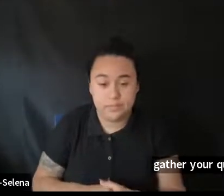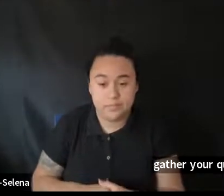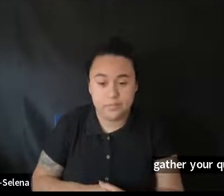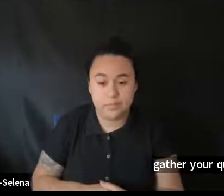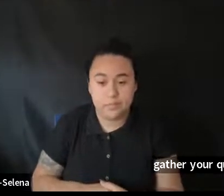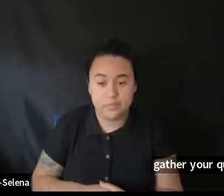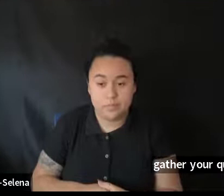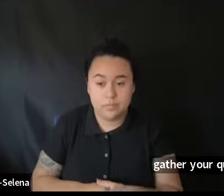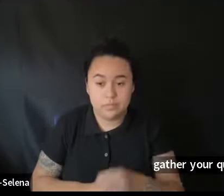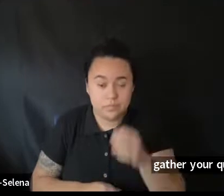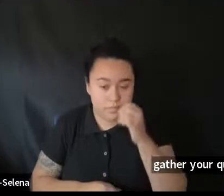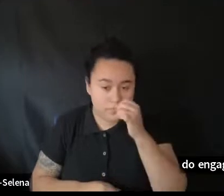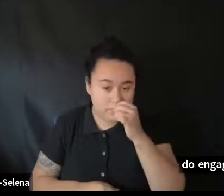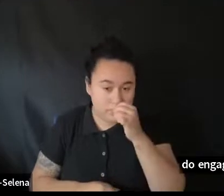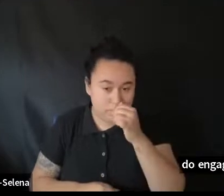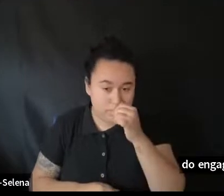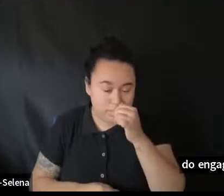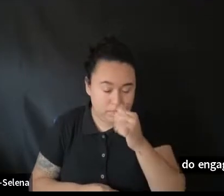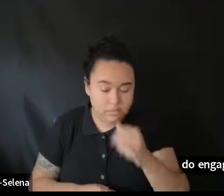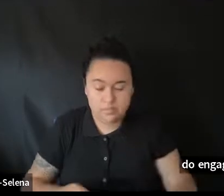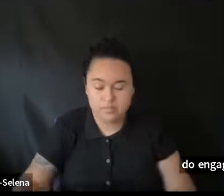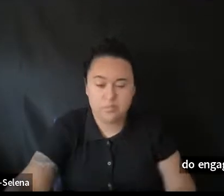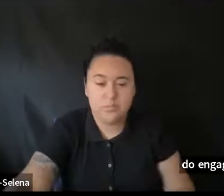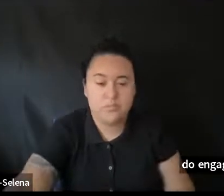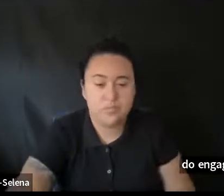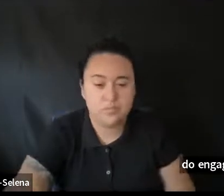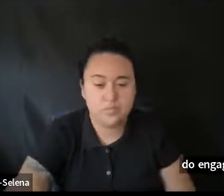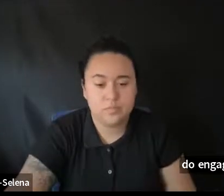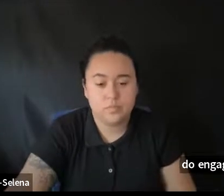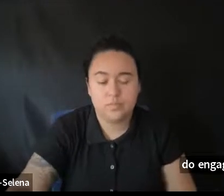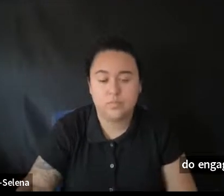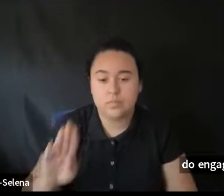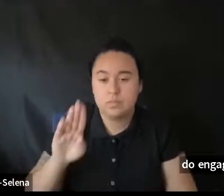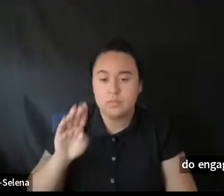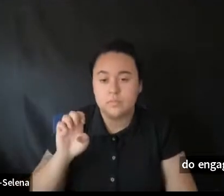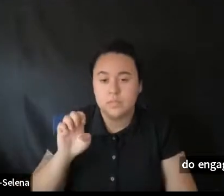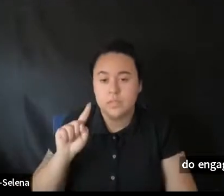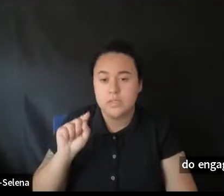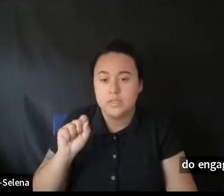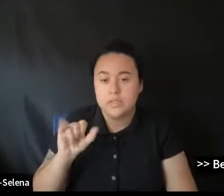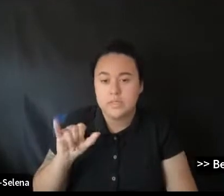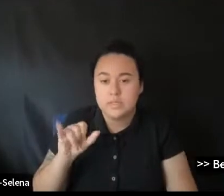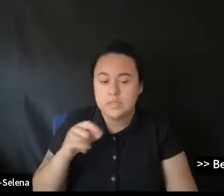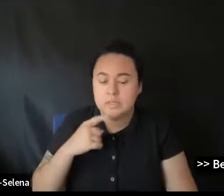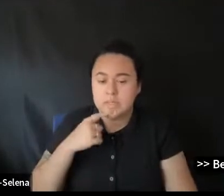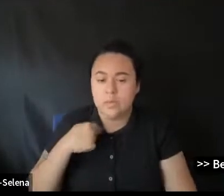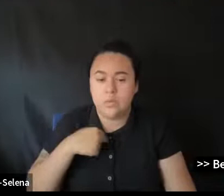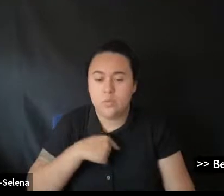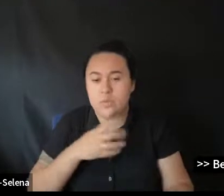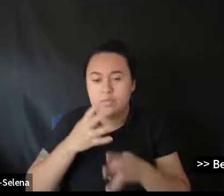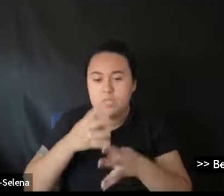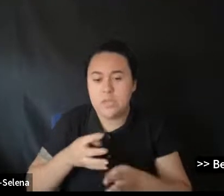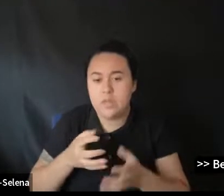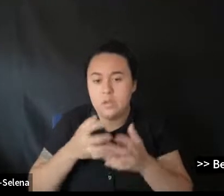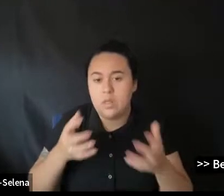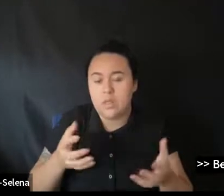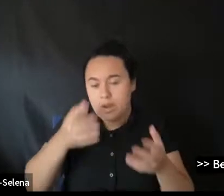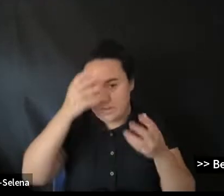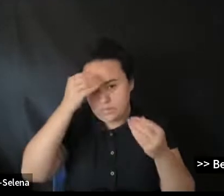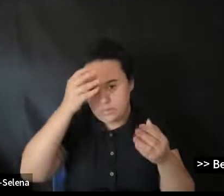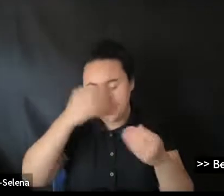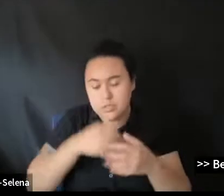Yeah, and I, we have, you know, downloaded a lot of information here and